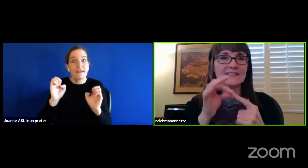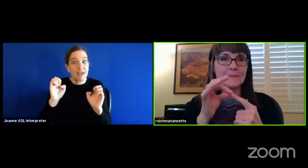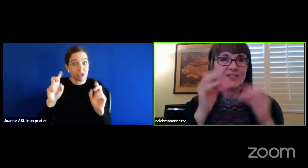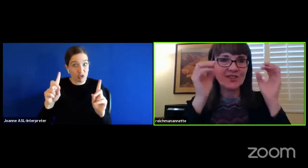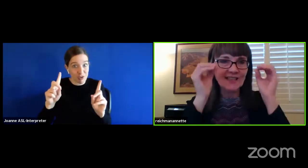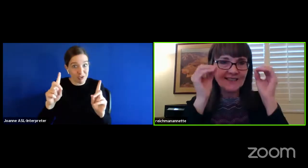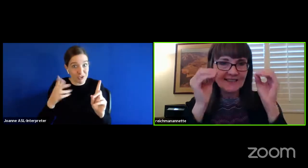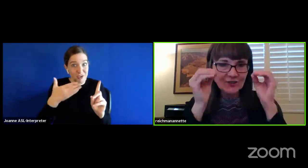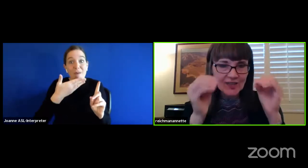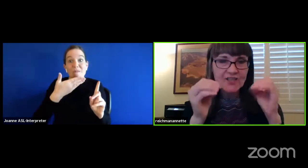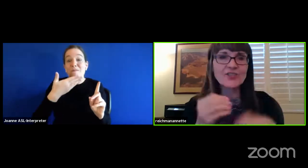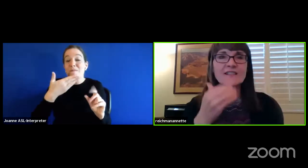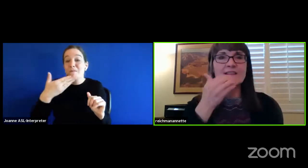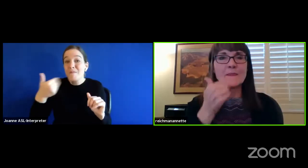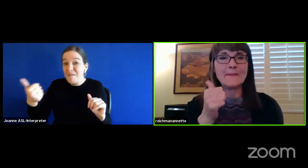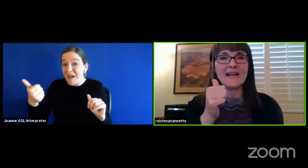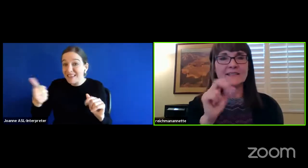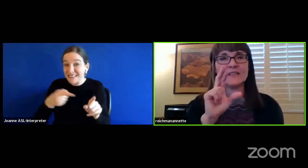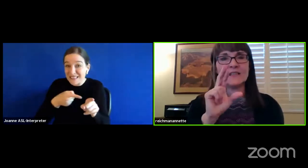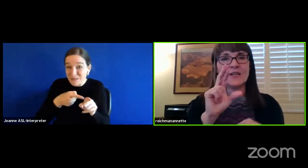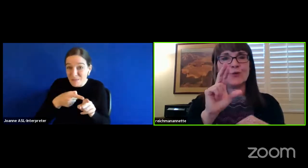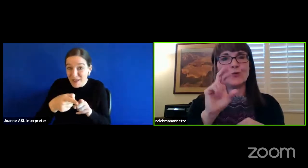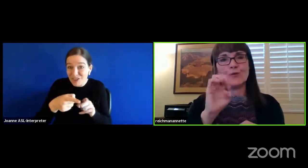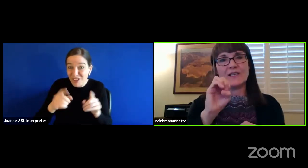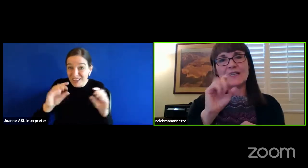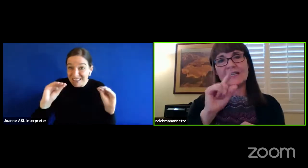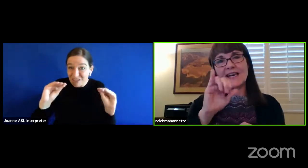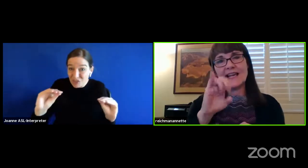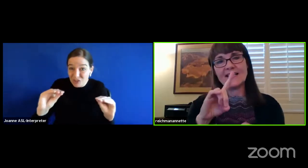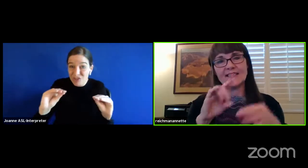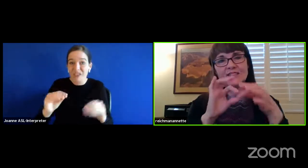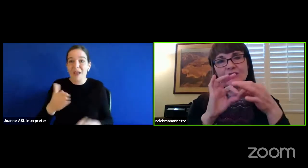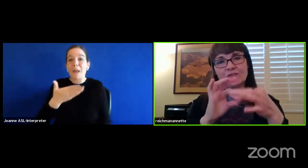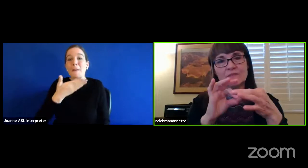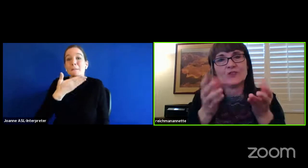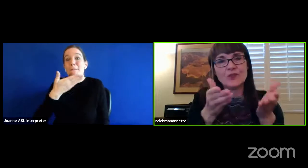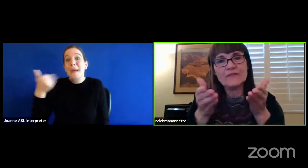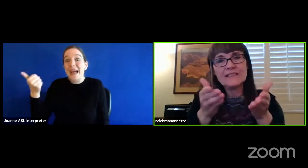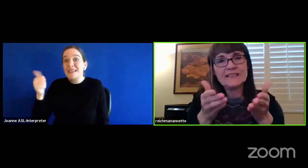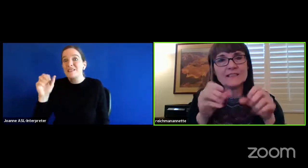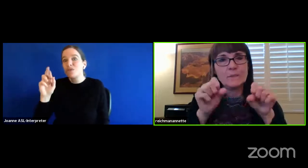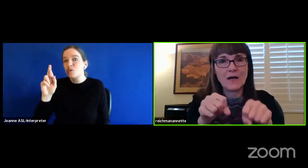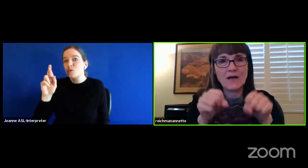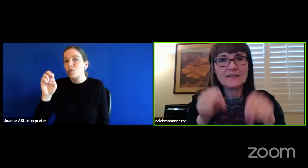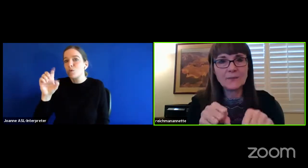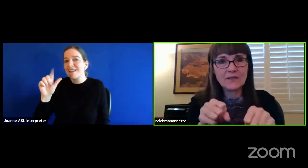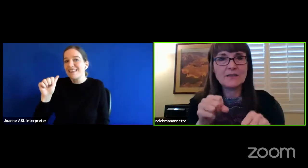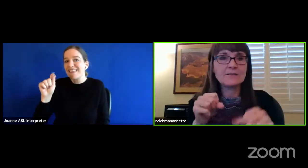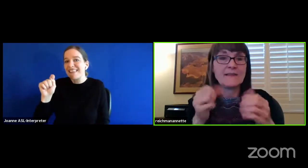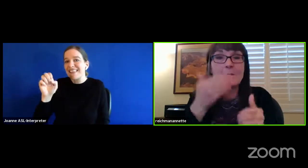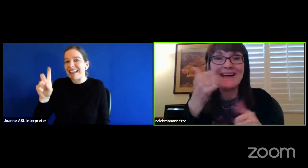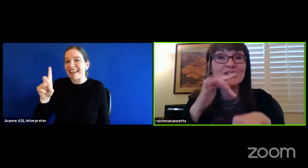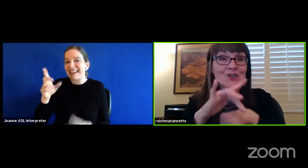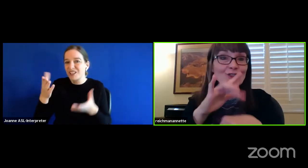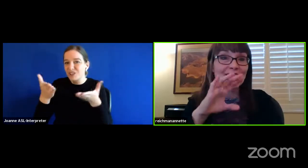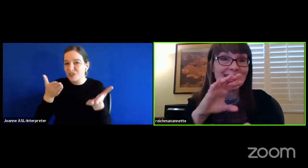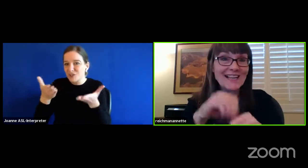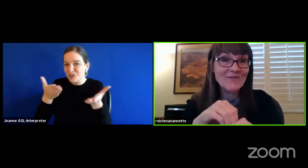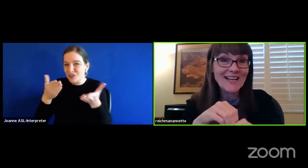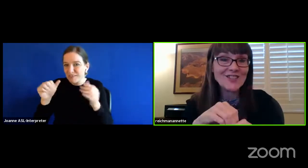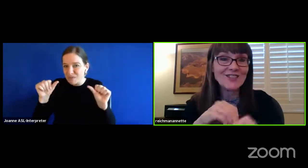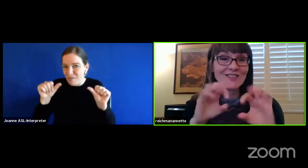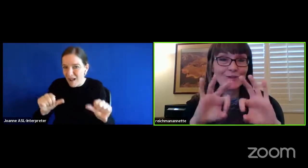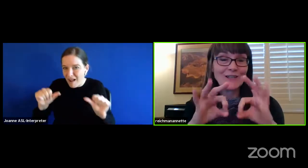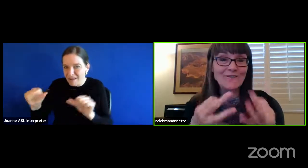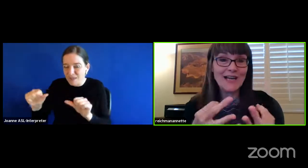the best specialized instruction, the best related services possible, the best early